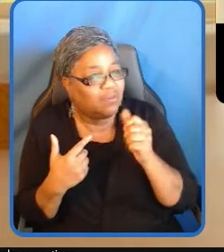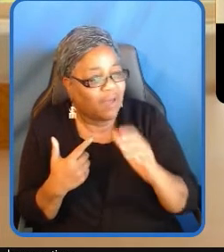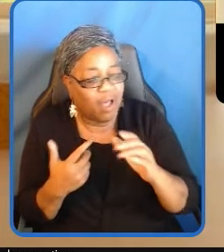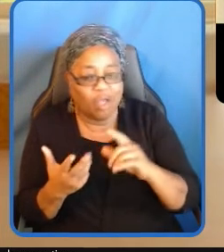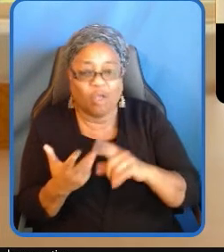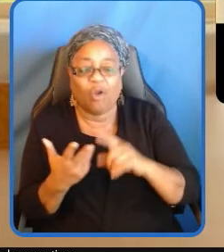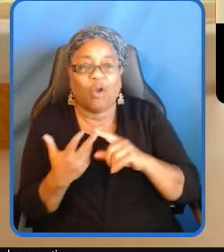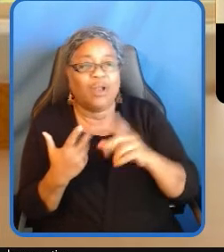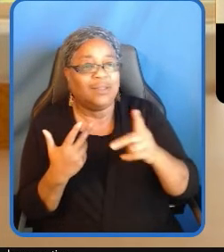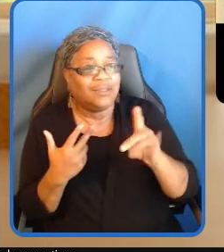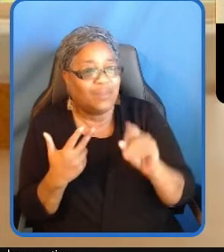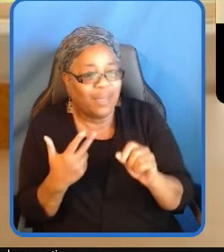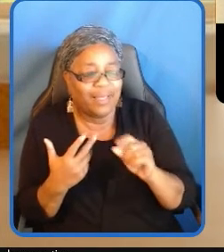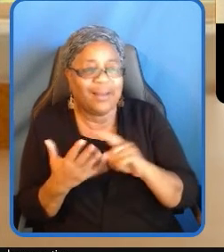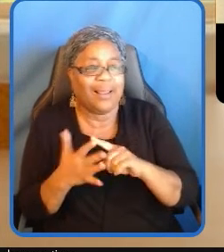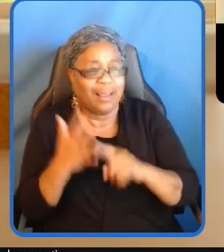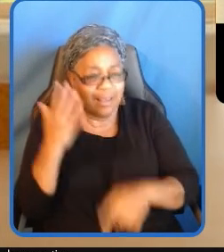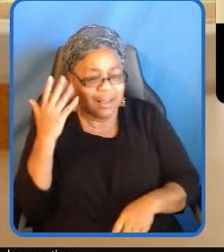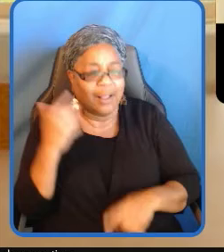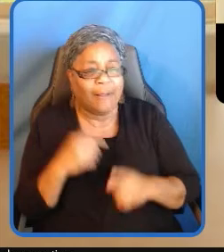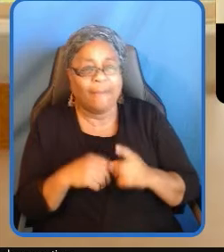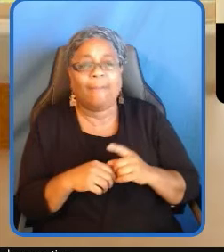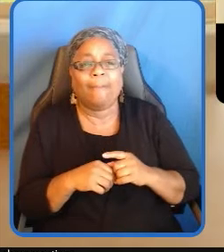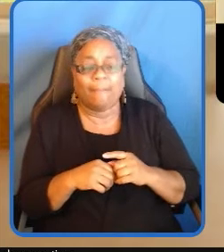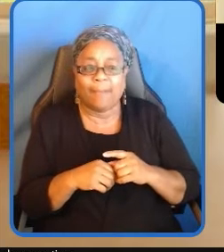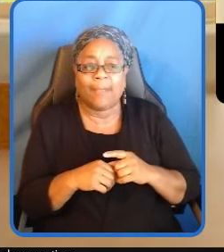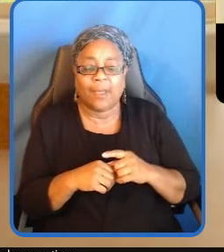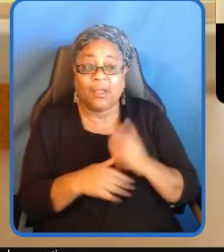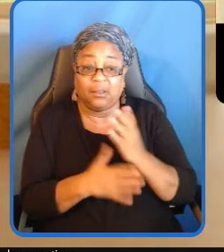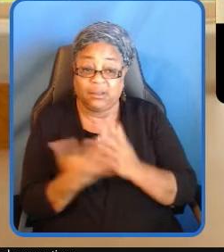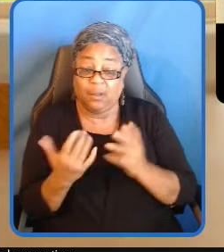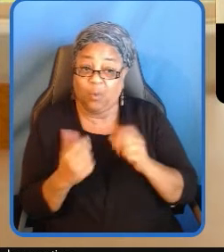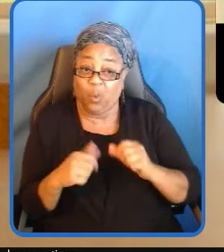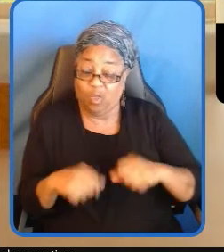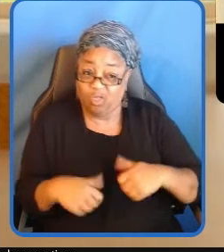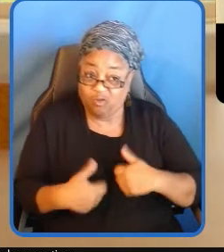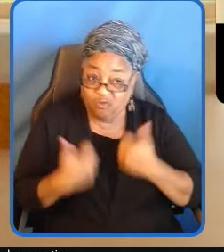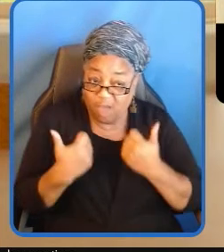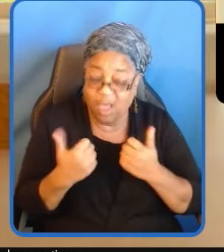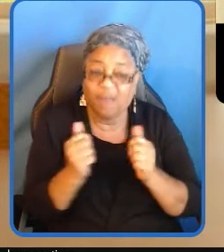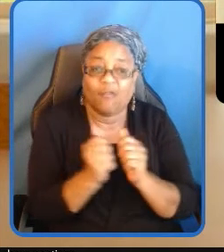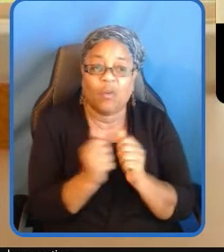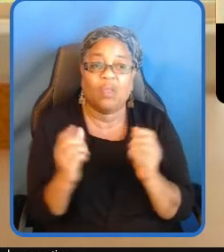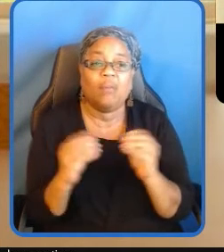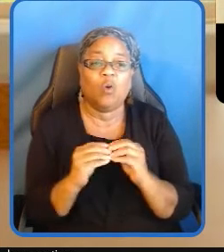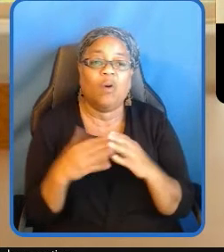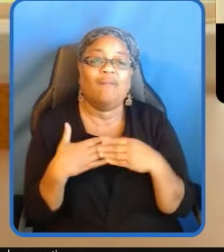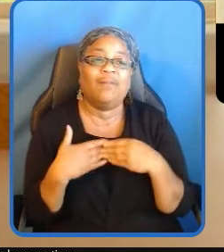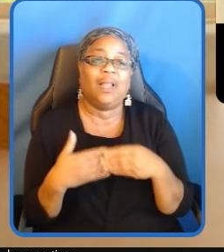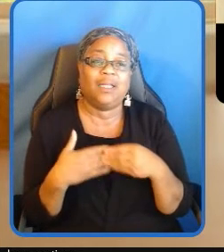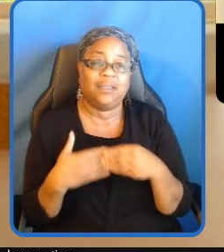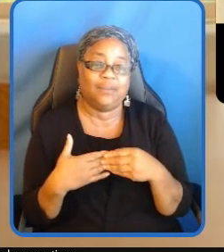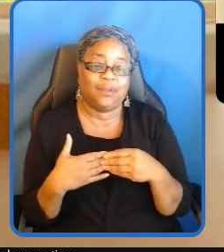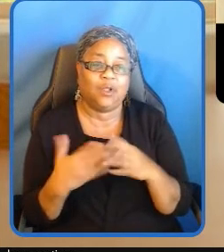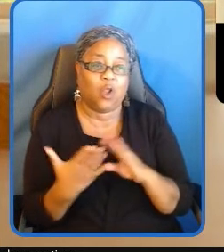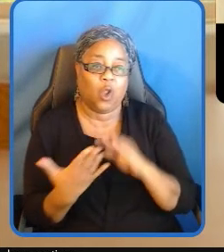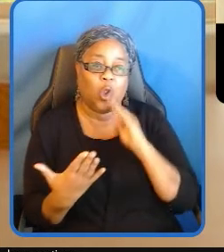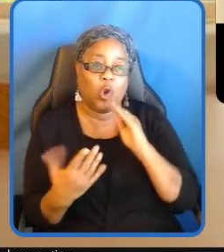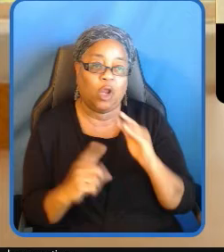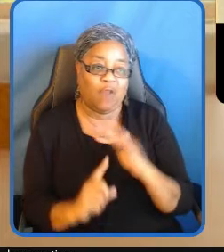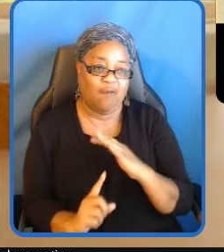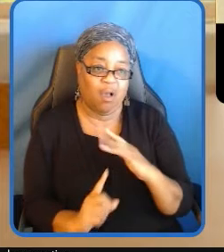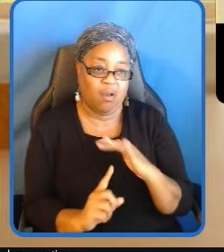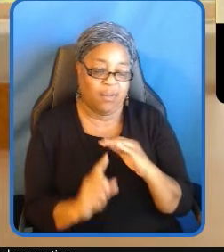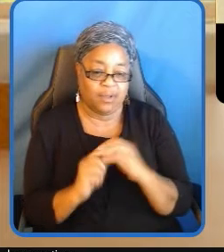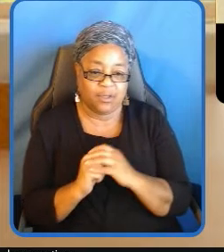only education but some may actually thrive under more flexible virtual learning environments for all